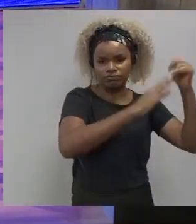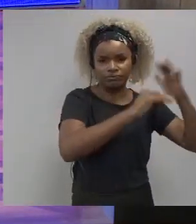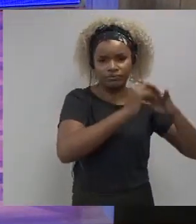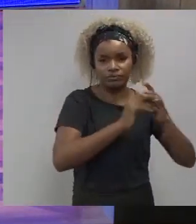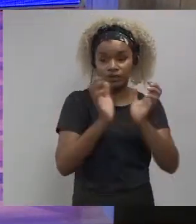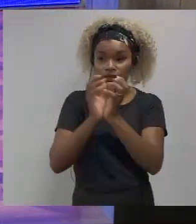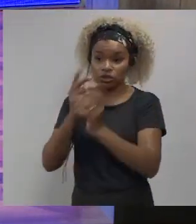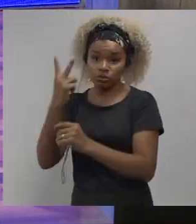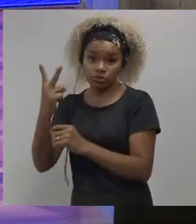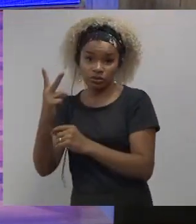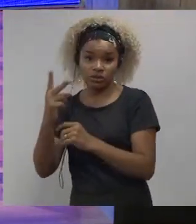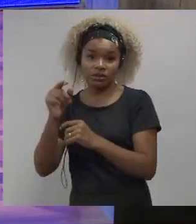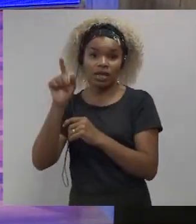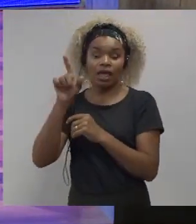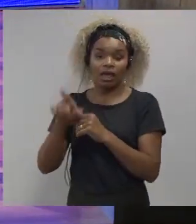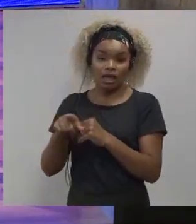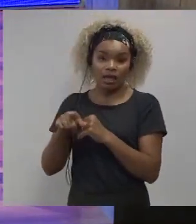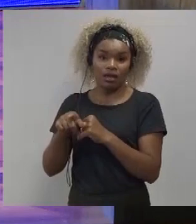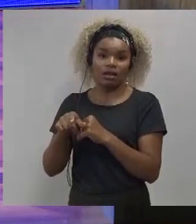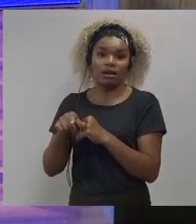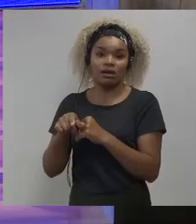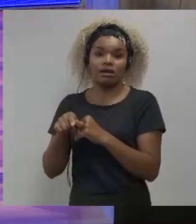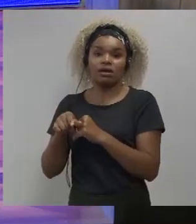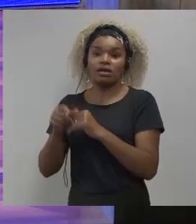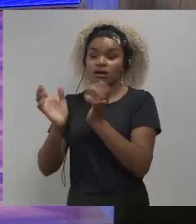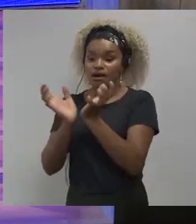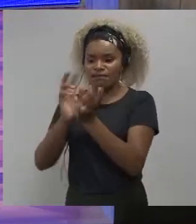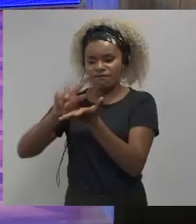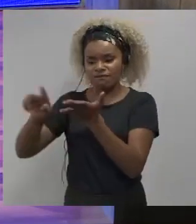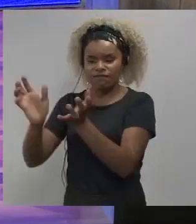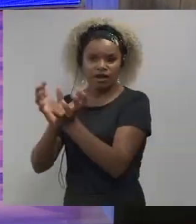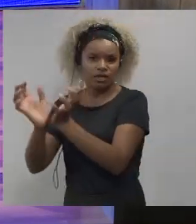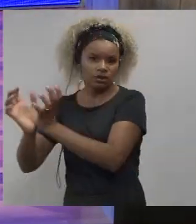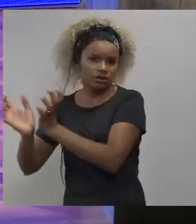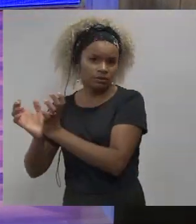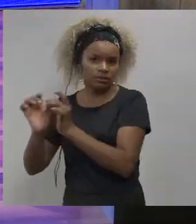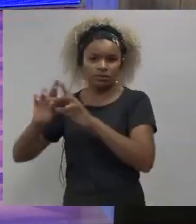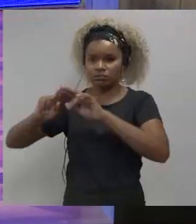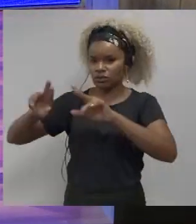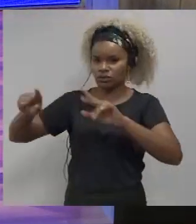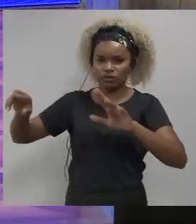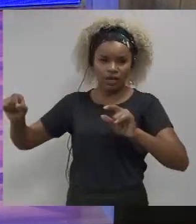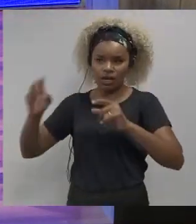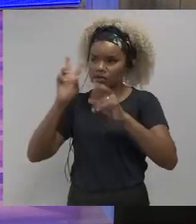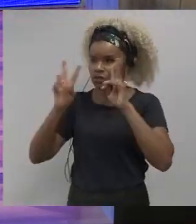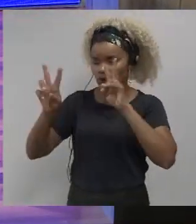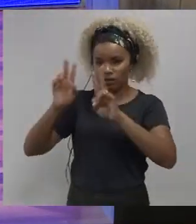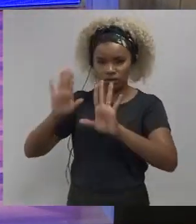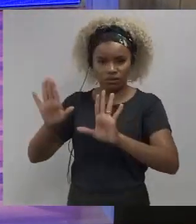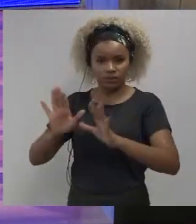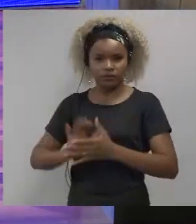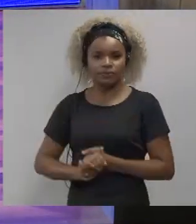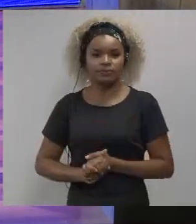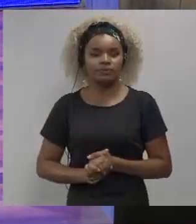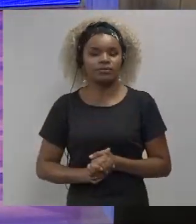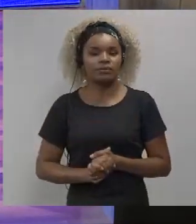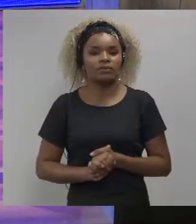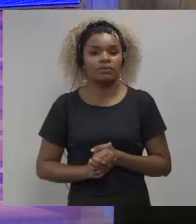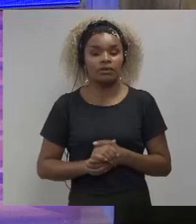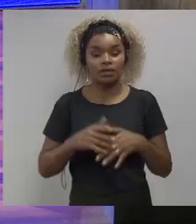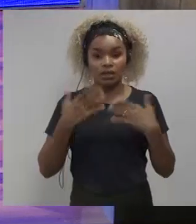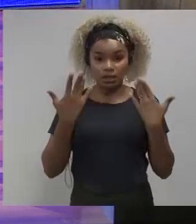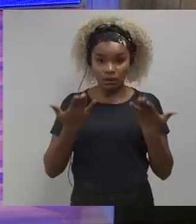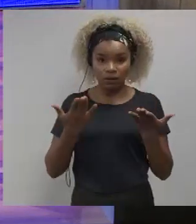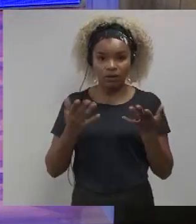consists of economists with different perspectives if you take an average